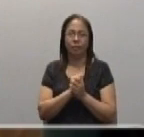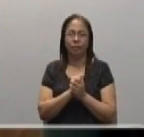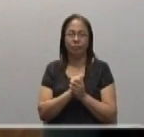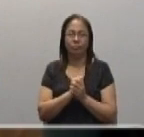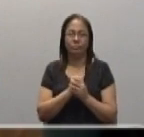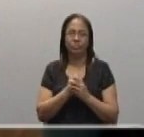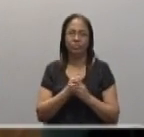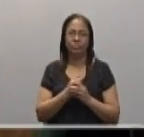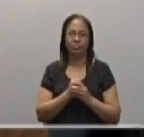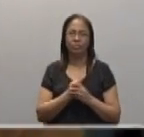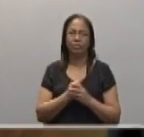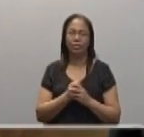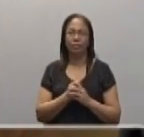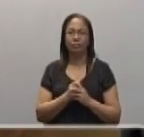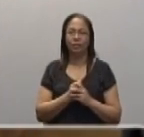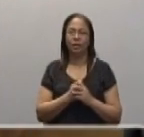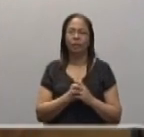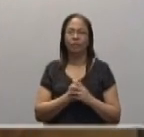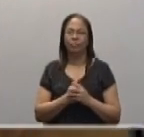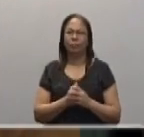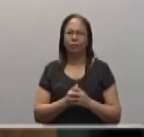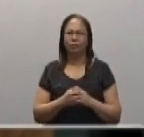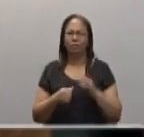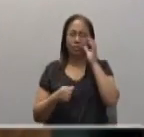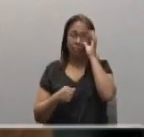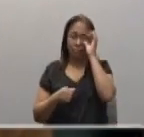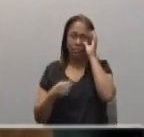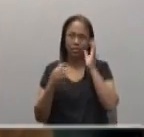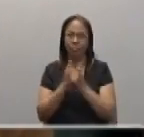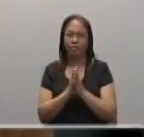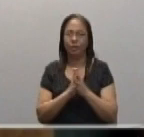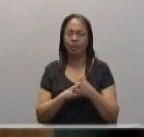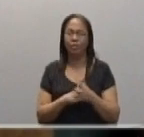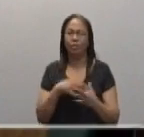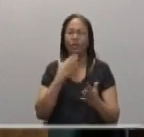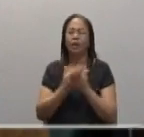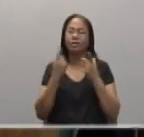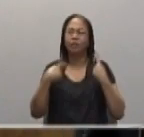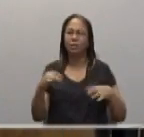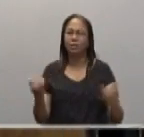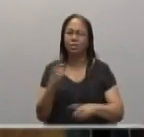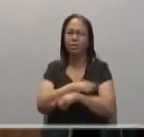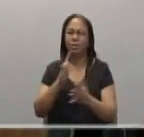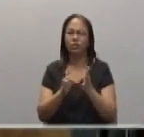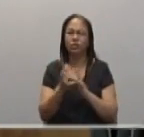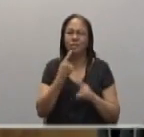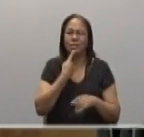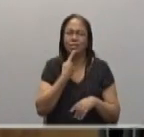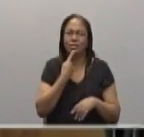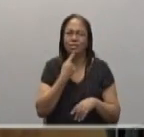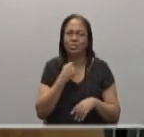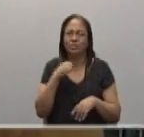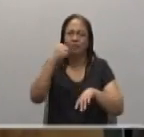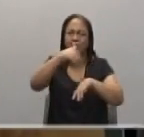expectation. And, of course, I like very much in the page of the Gospel today, when Jesus sends